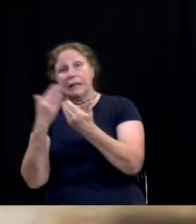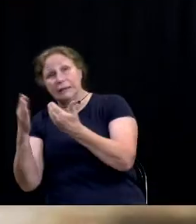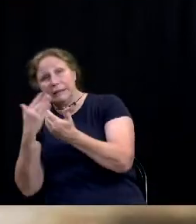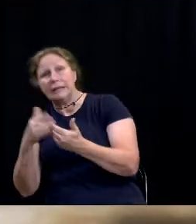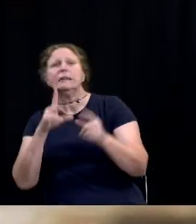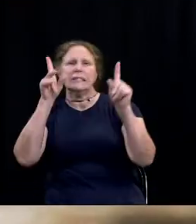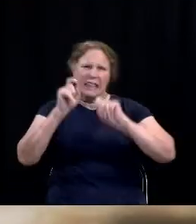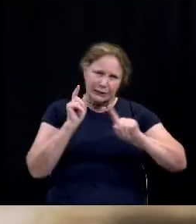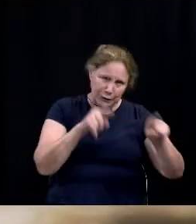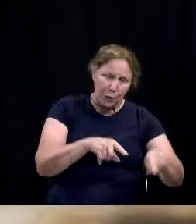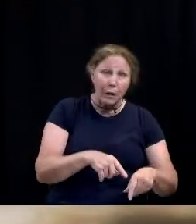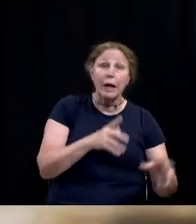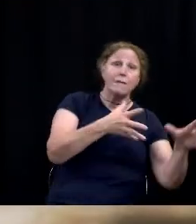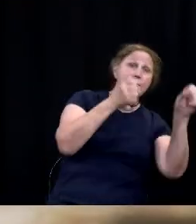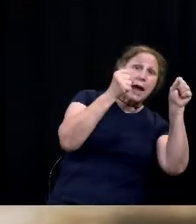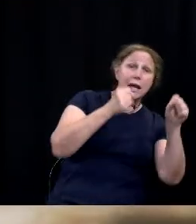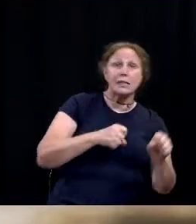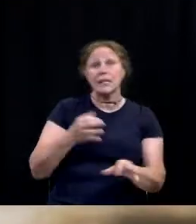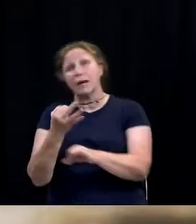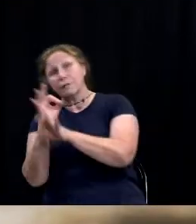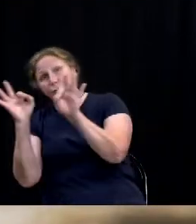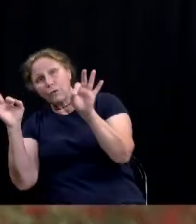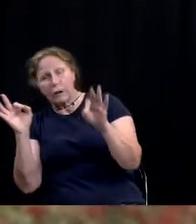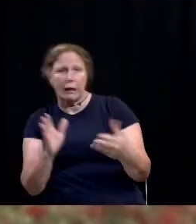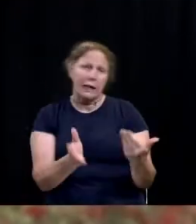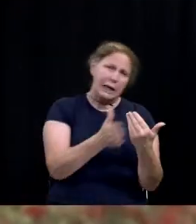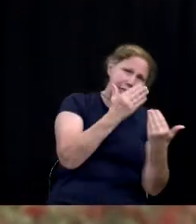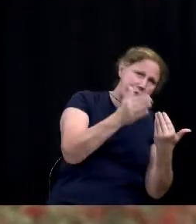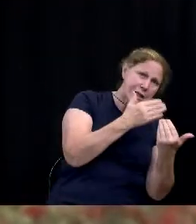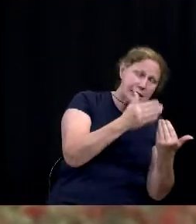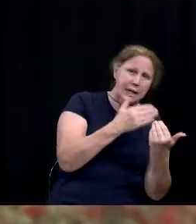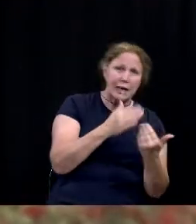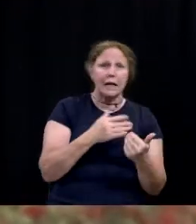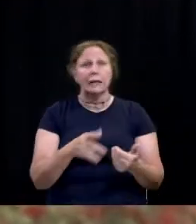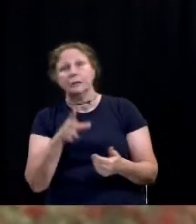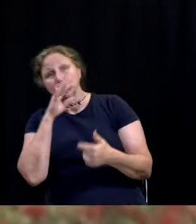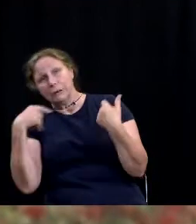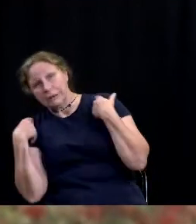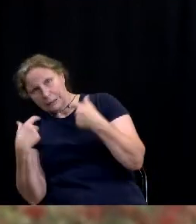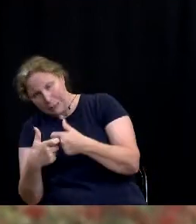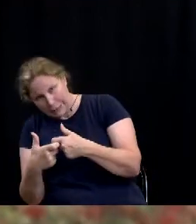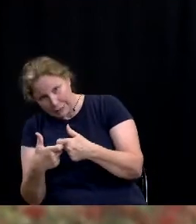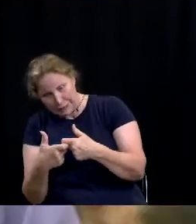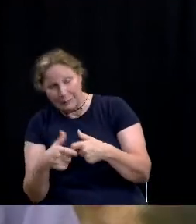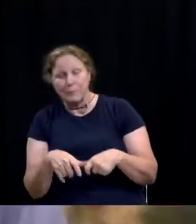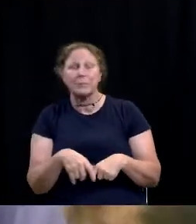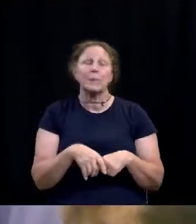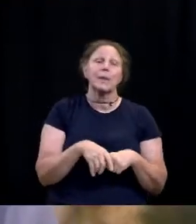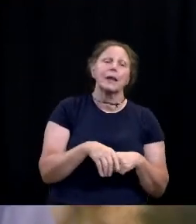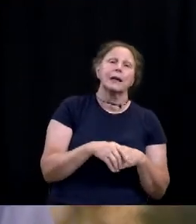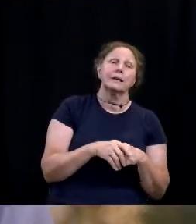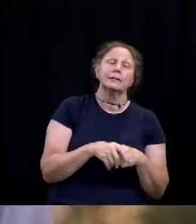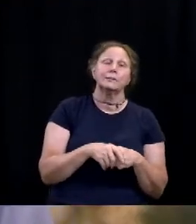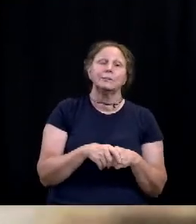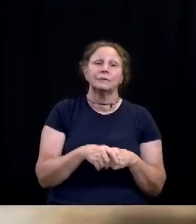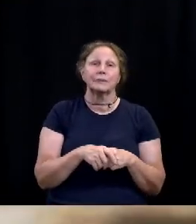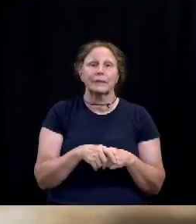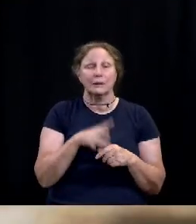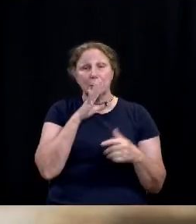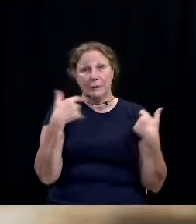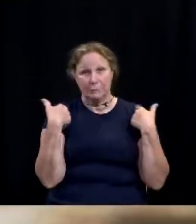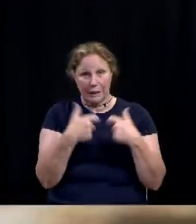tested. It's fast, it's free, it's easy. Es rapido, es fácil, es gratis. Hágase la prueba.